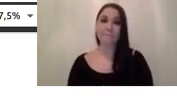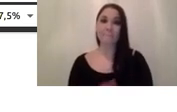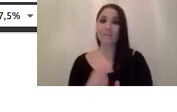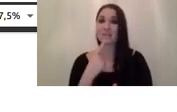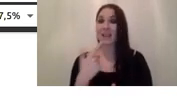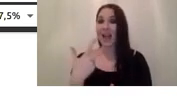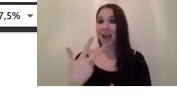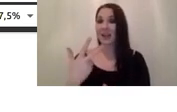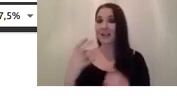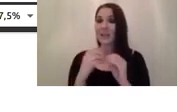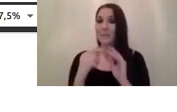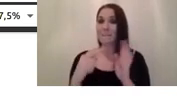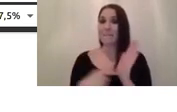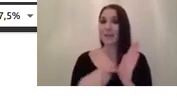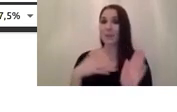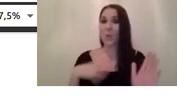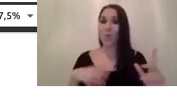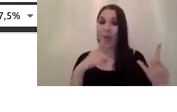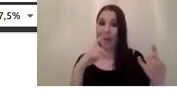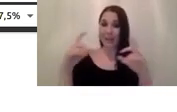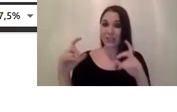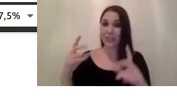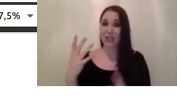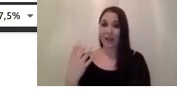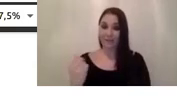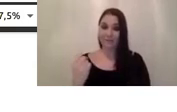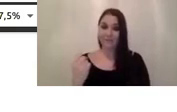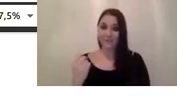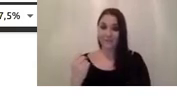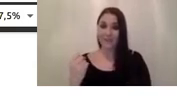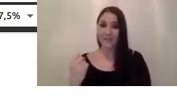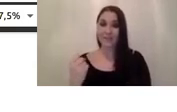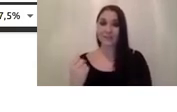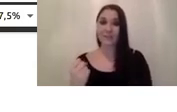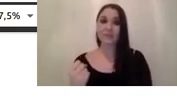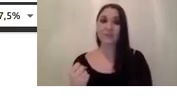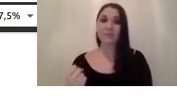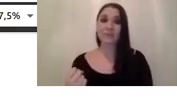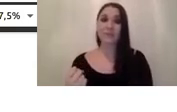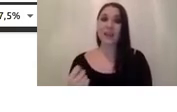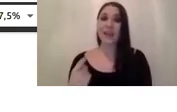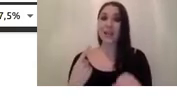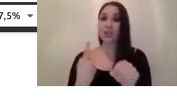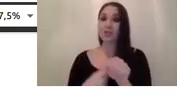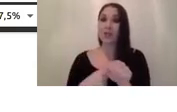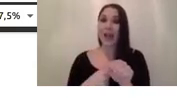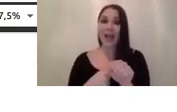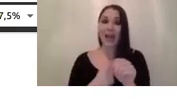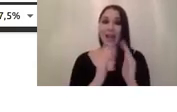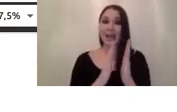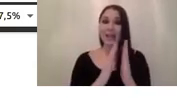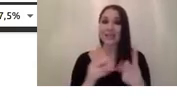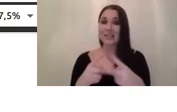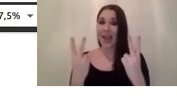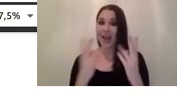image for instance uh in gray scale like like you can see here in the right hand side